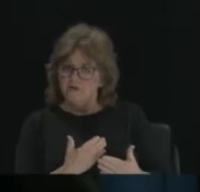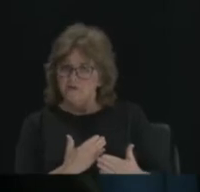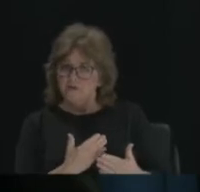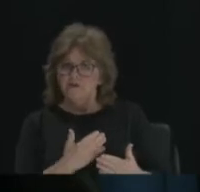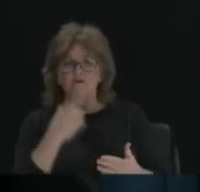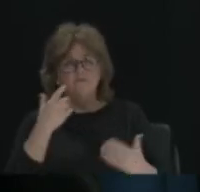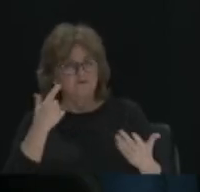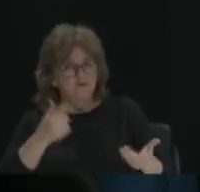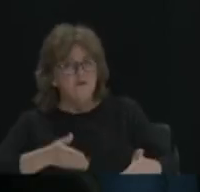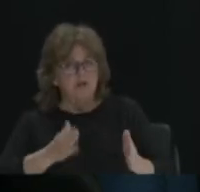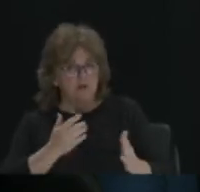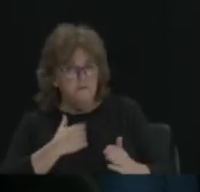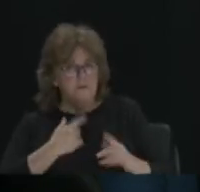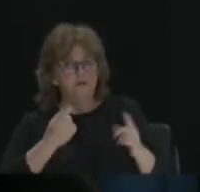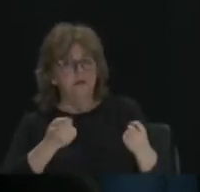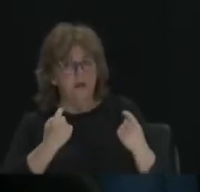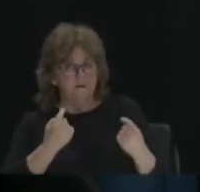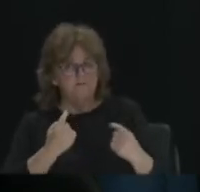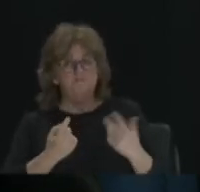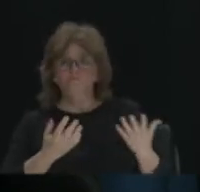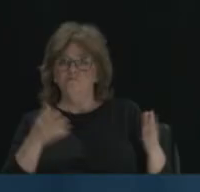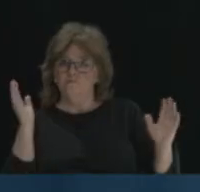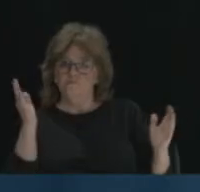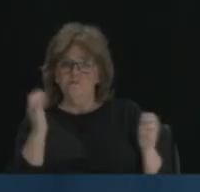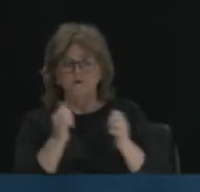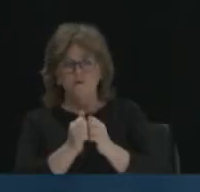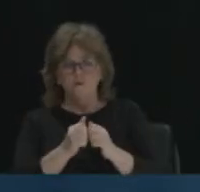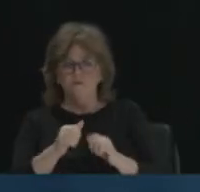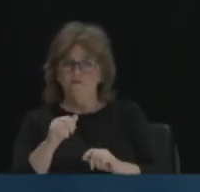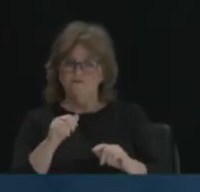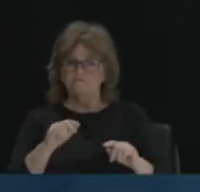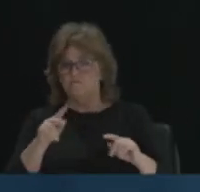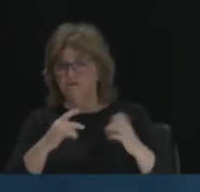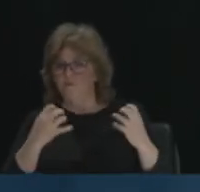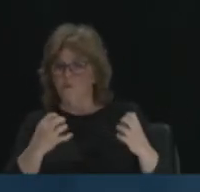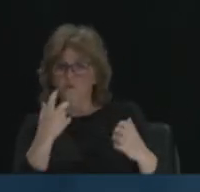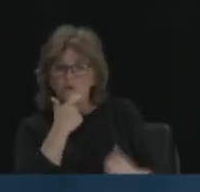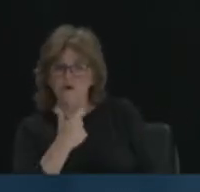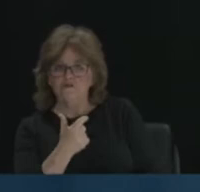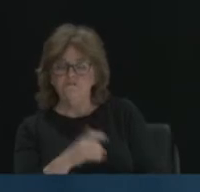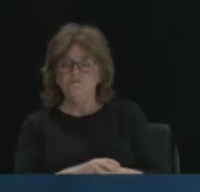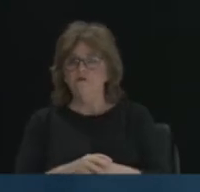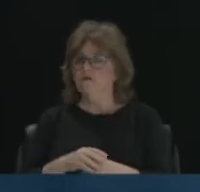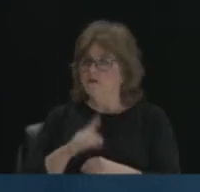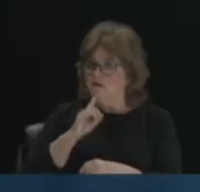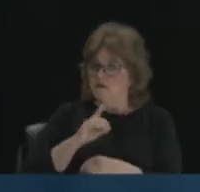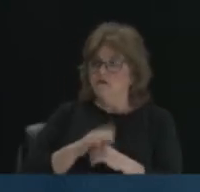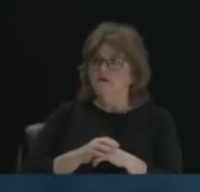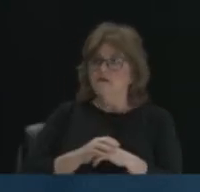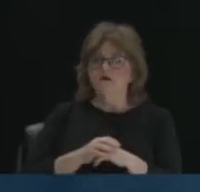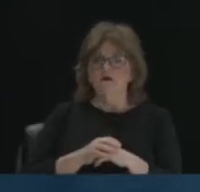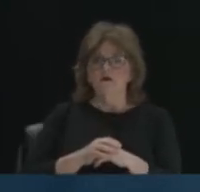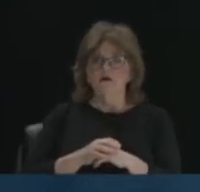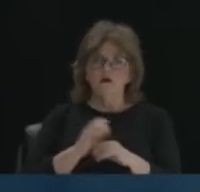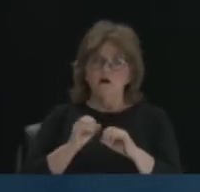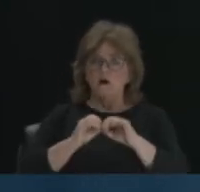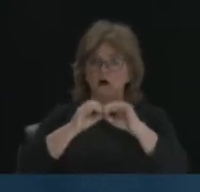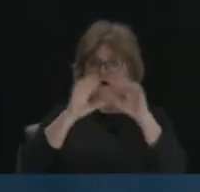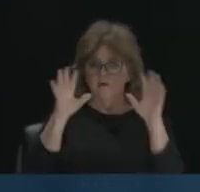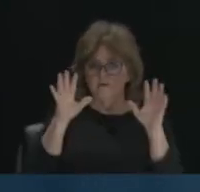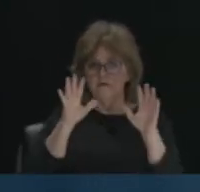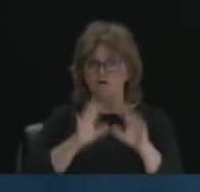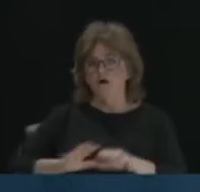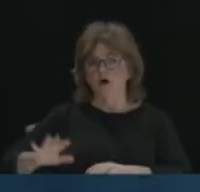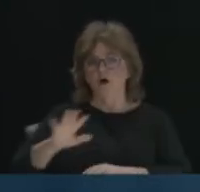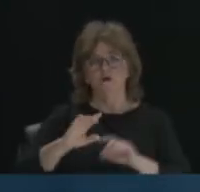this opportunity to speak with the League of Women Voters audience. Thank you so much. And obviously, it'll go out to all